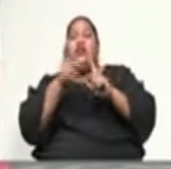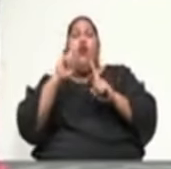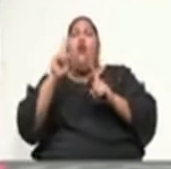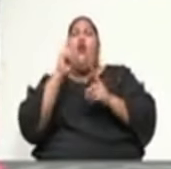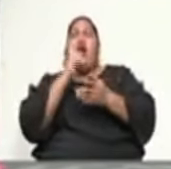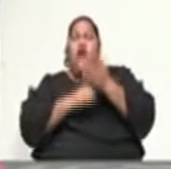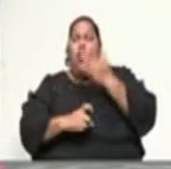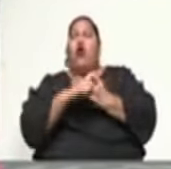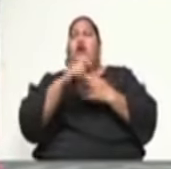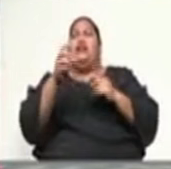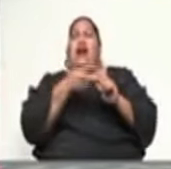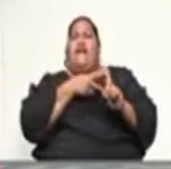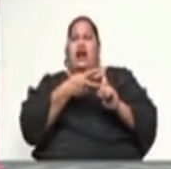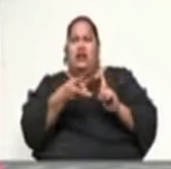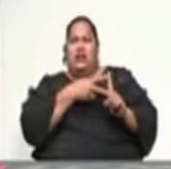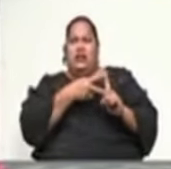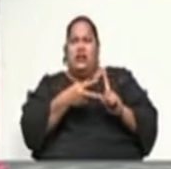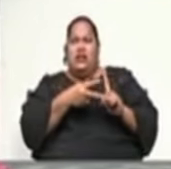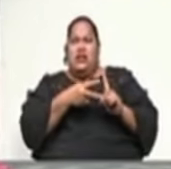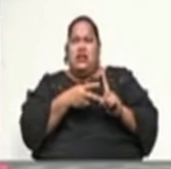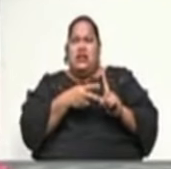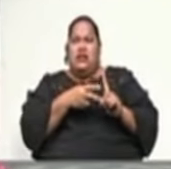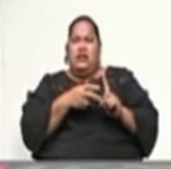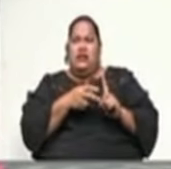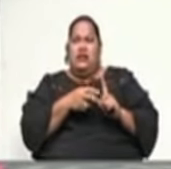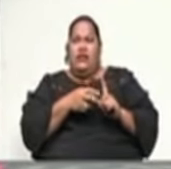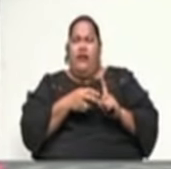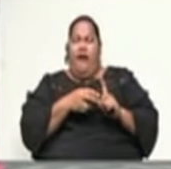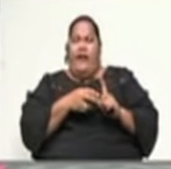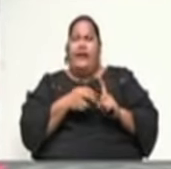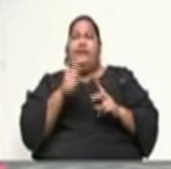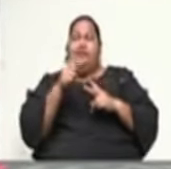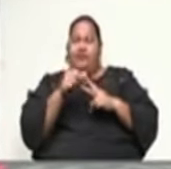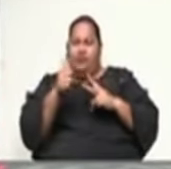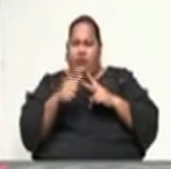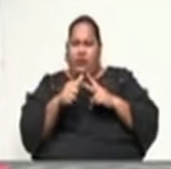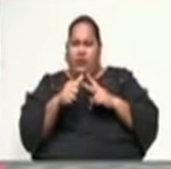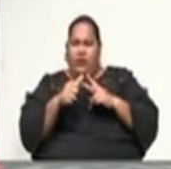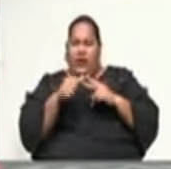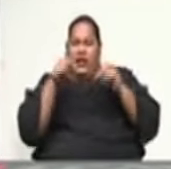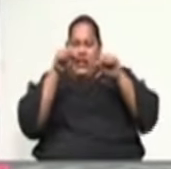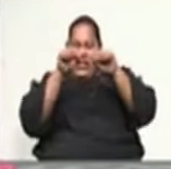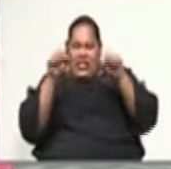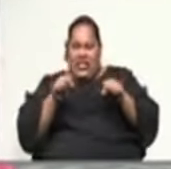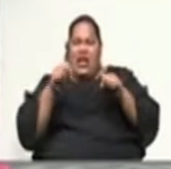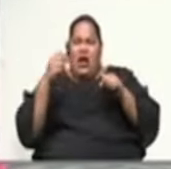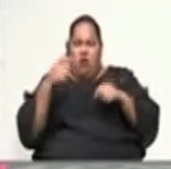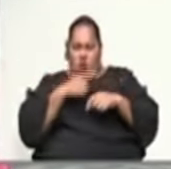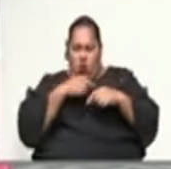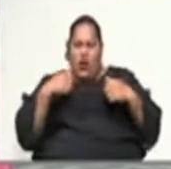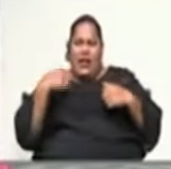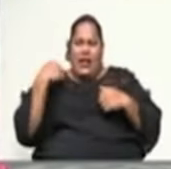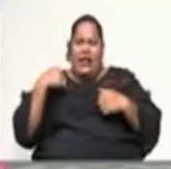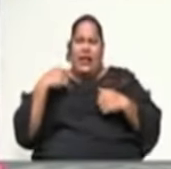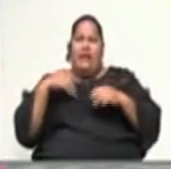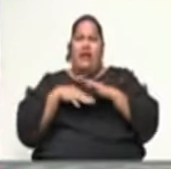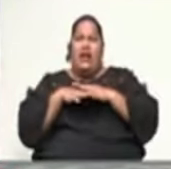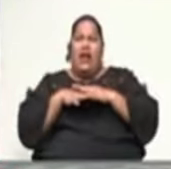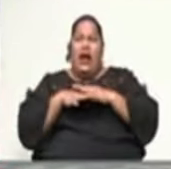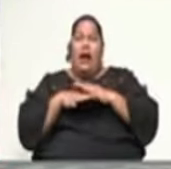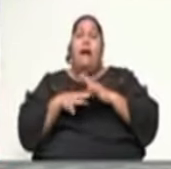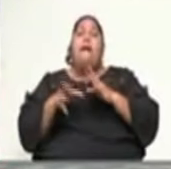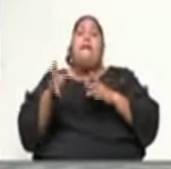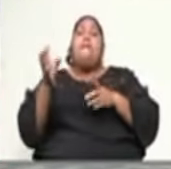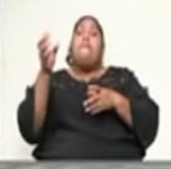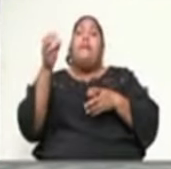and of course patriarchy the patriarchal systems that we live in contributes to the perpetuation